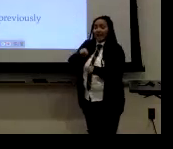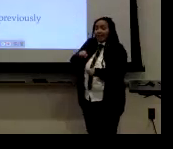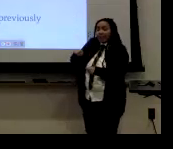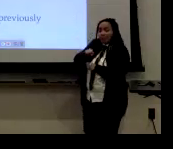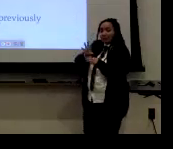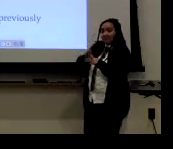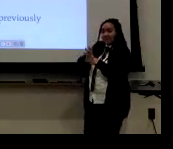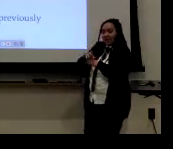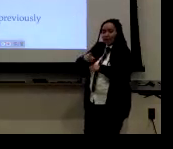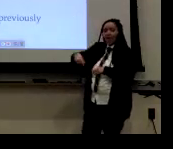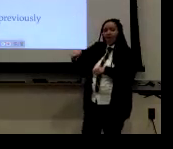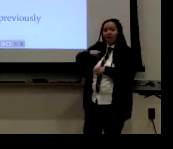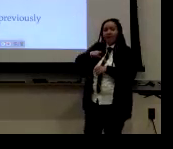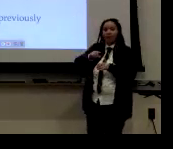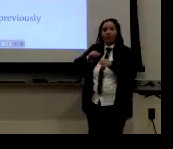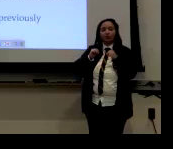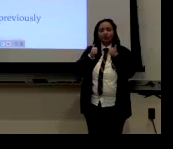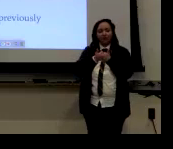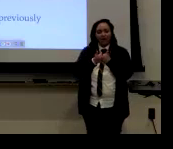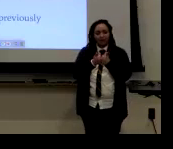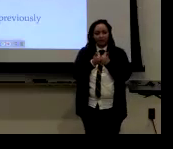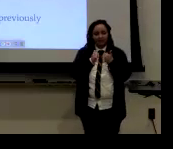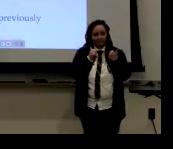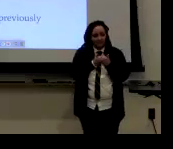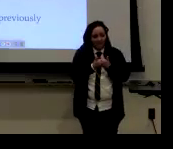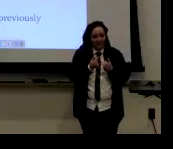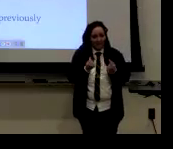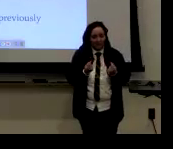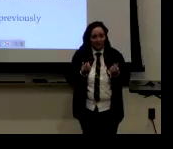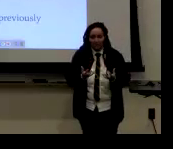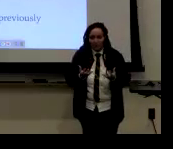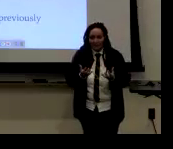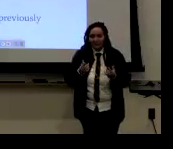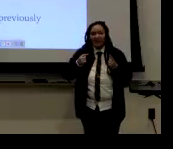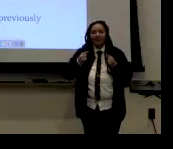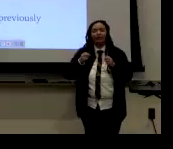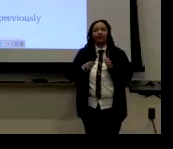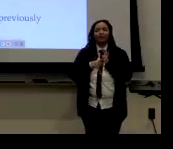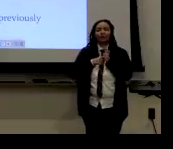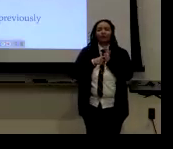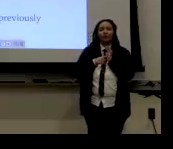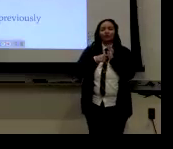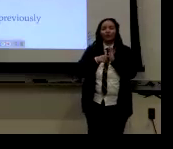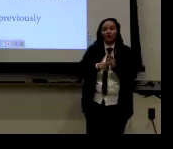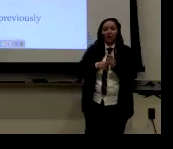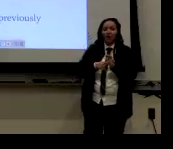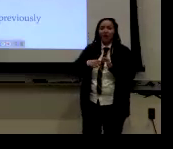Latinx. In those videos, they were challenged to